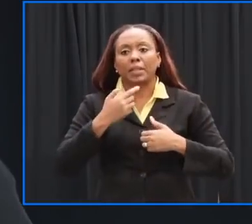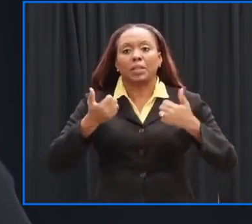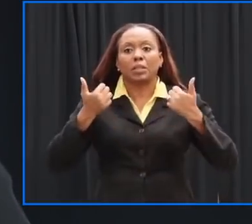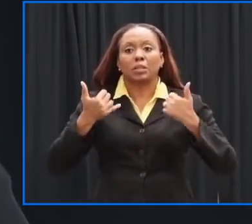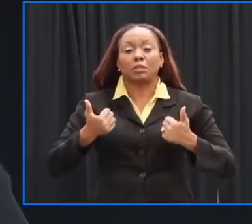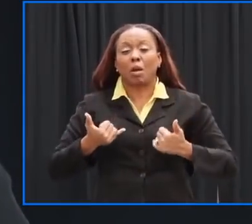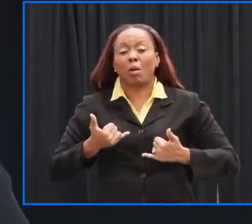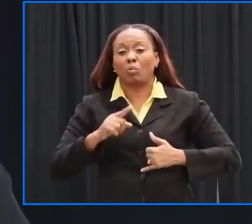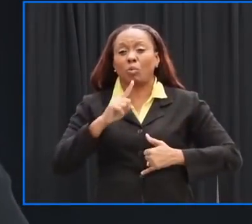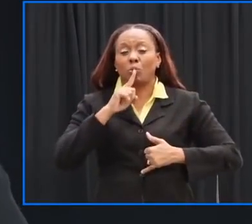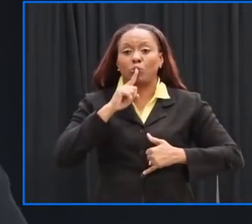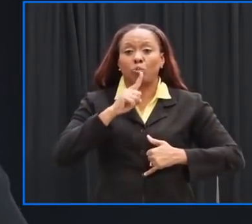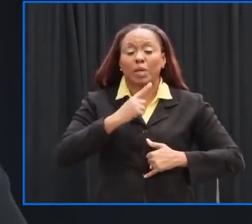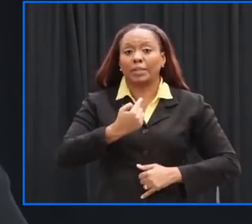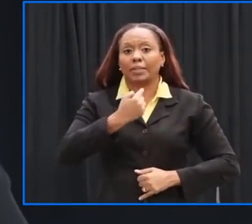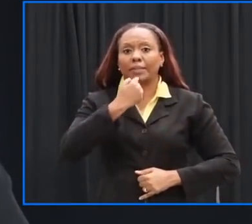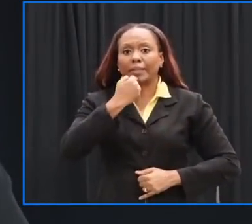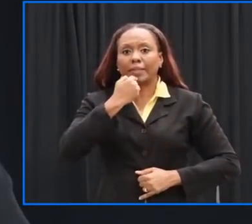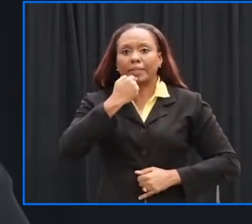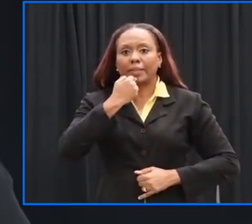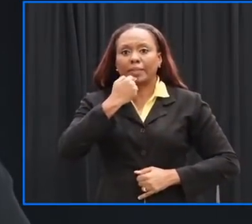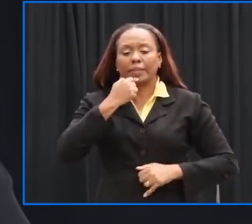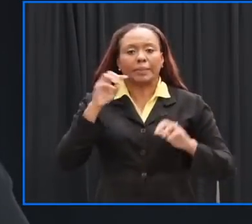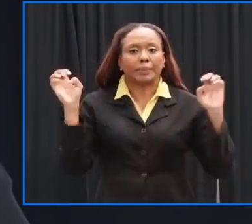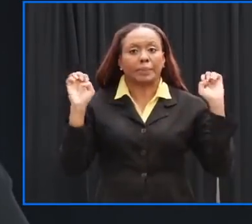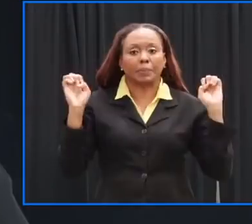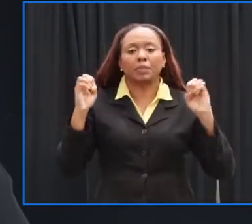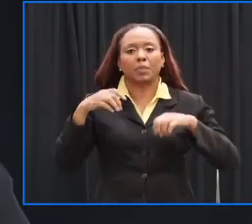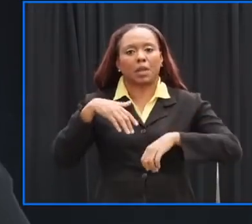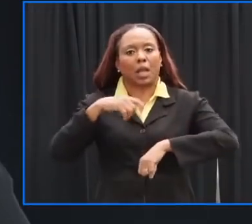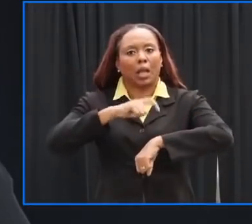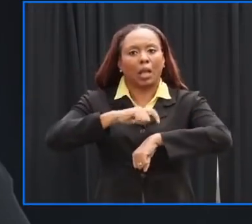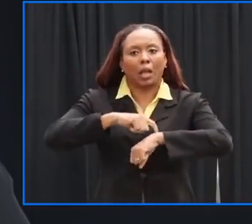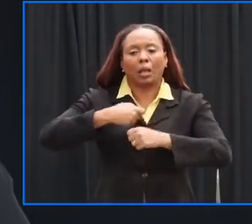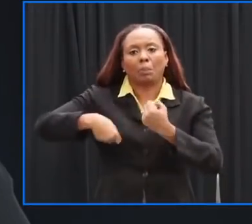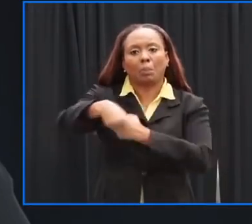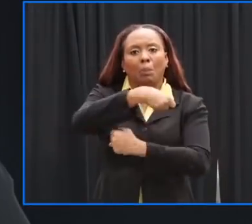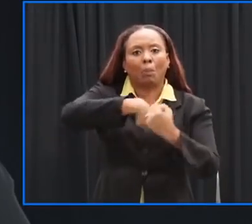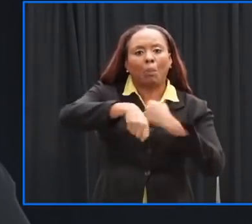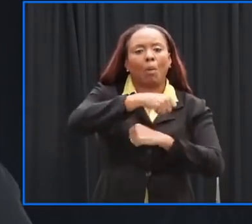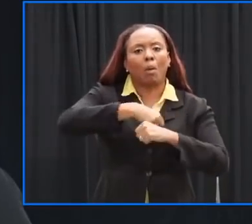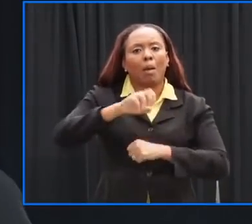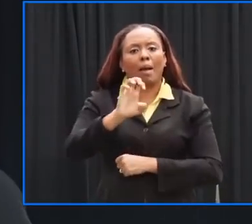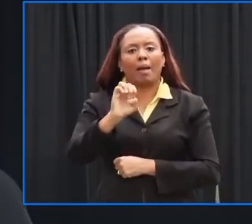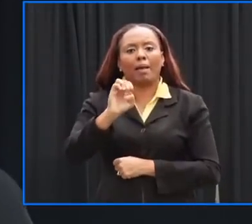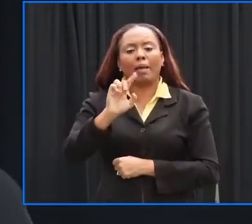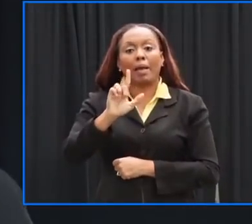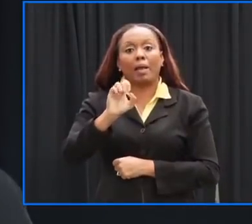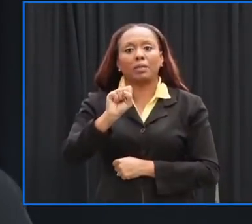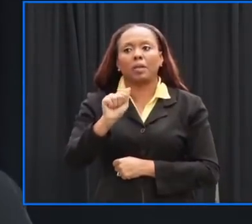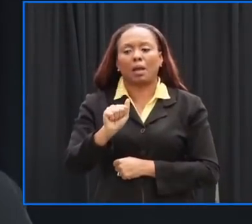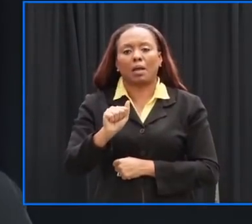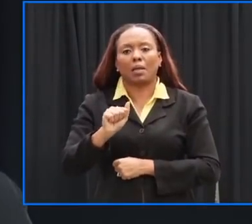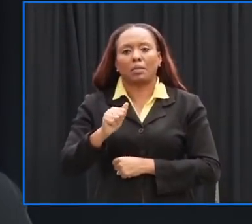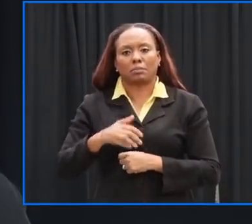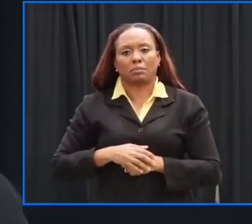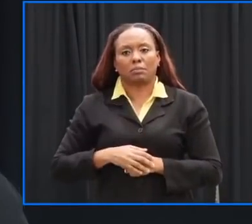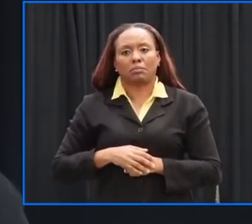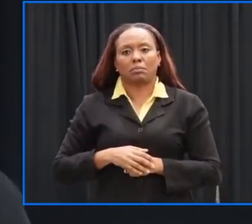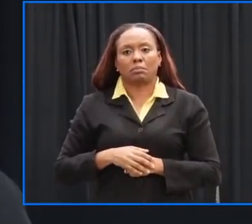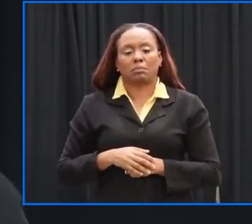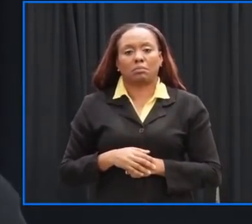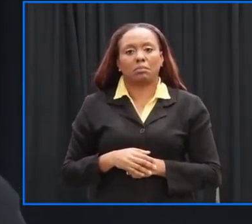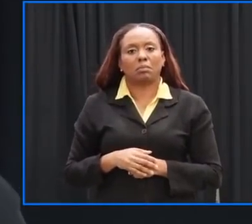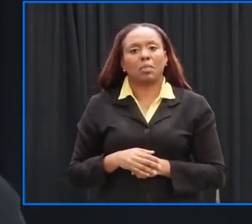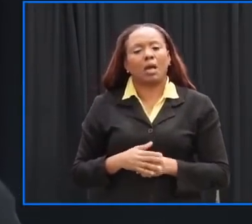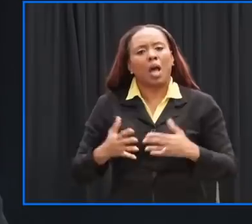matter that is upon us with respect to Tropical Storm Elsa and I'm asking everyone who is